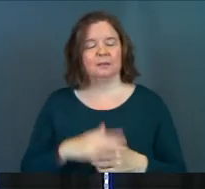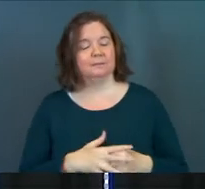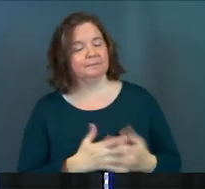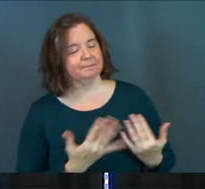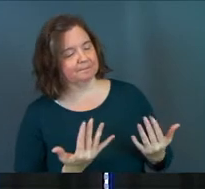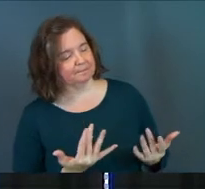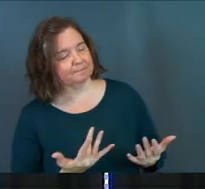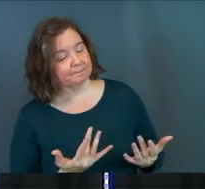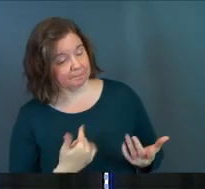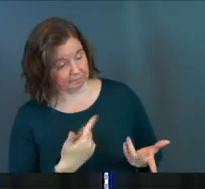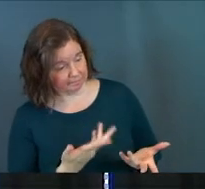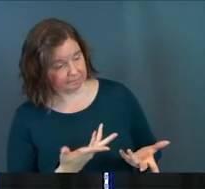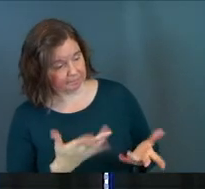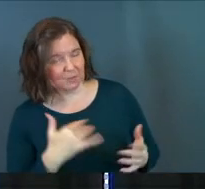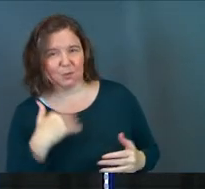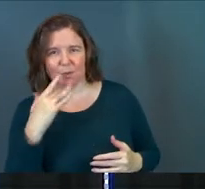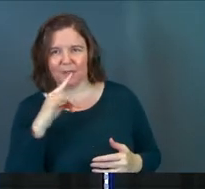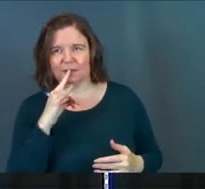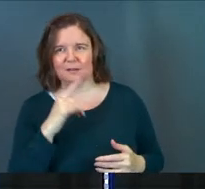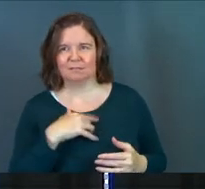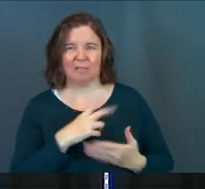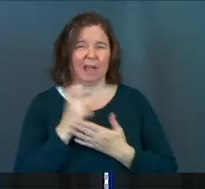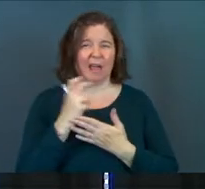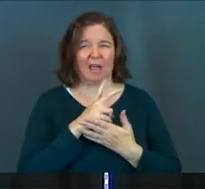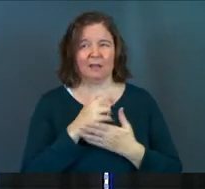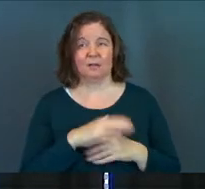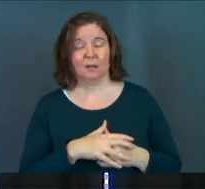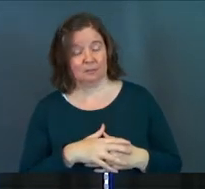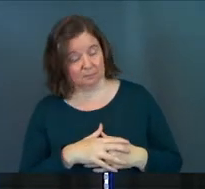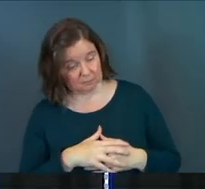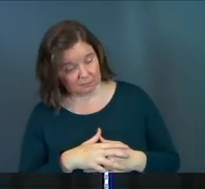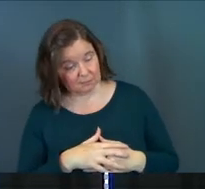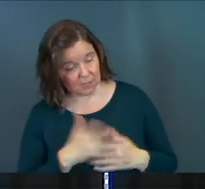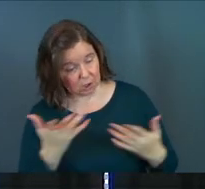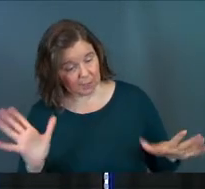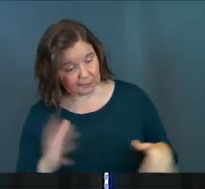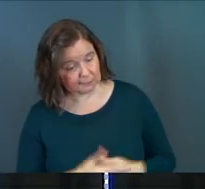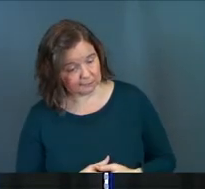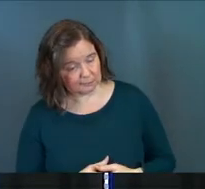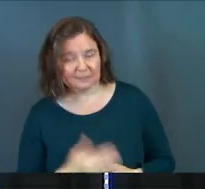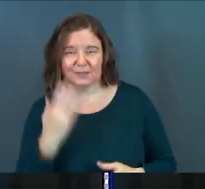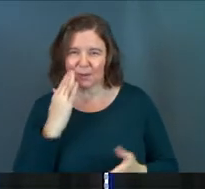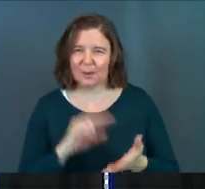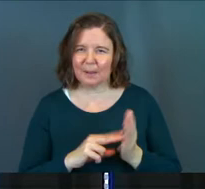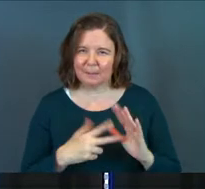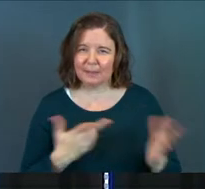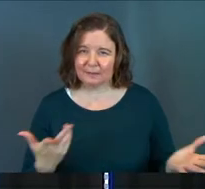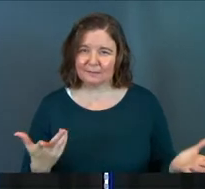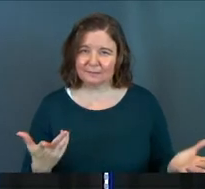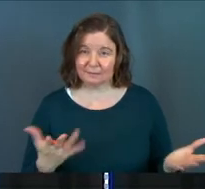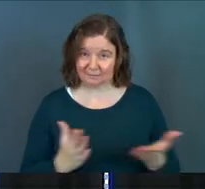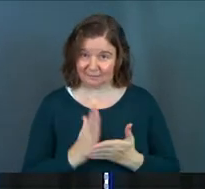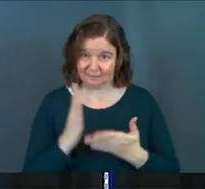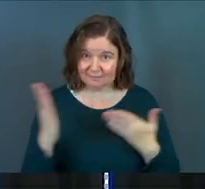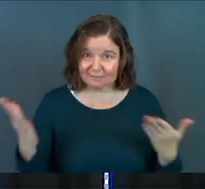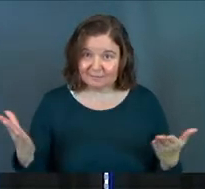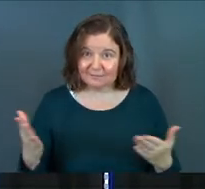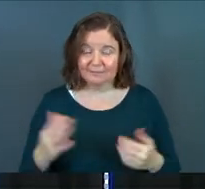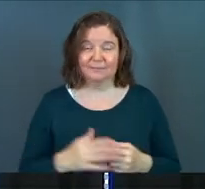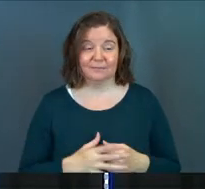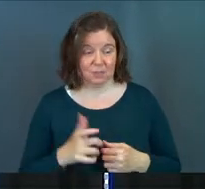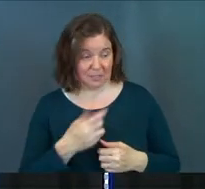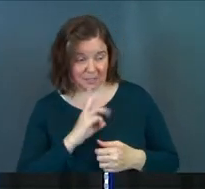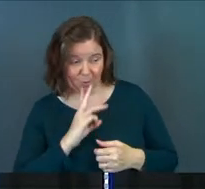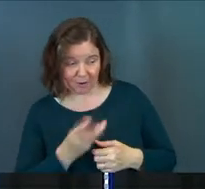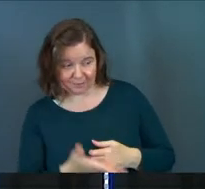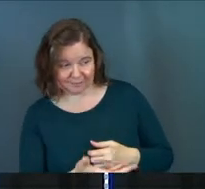gives him a minute and then responds, you know, like you have that kid at home who's like, nah, going crazy. And you're like, you done? You know what mean? You all right? You need